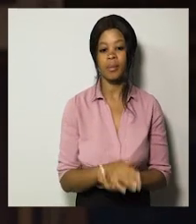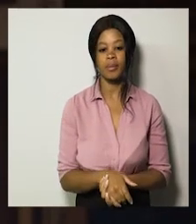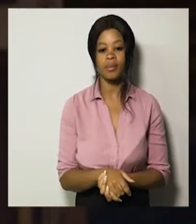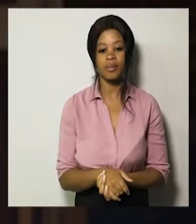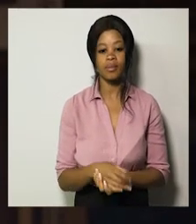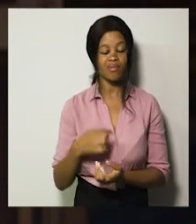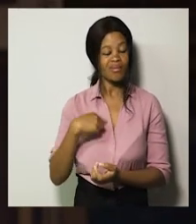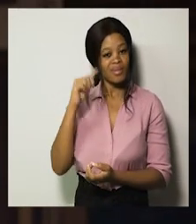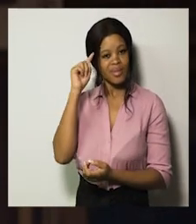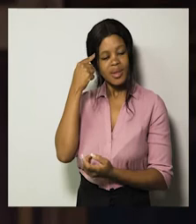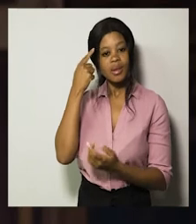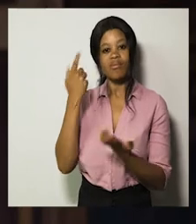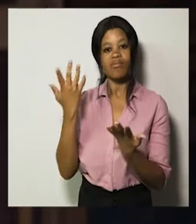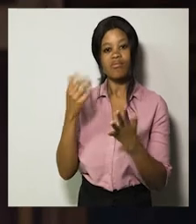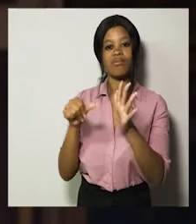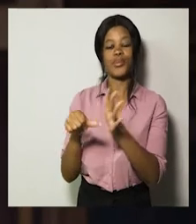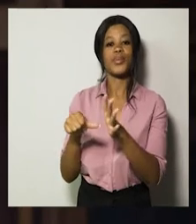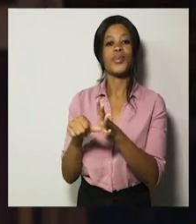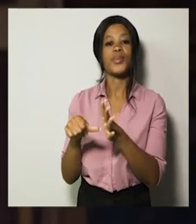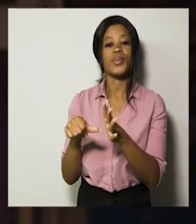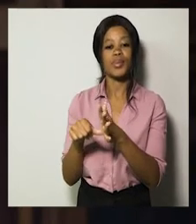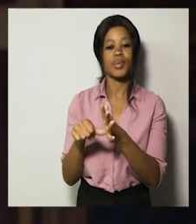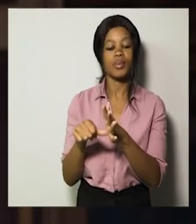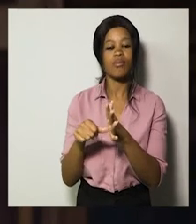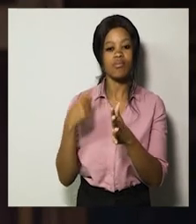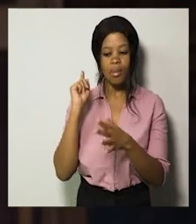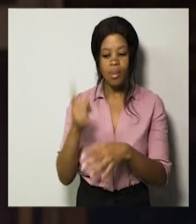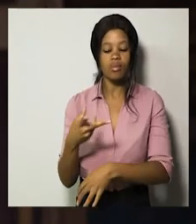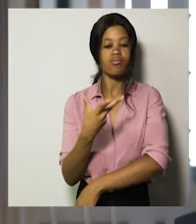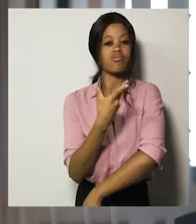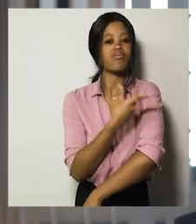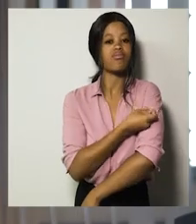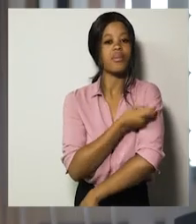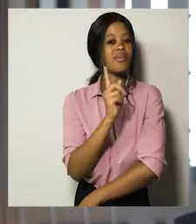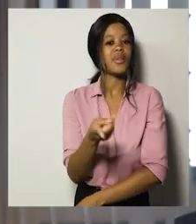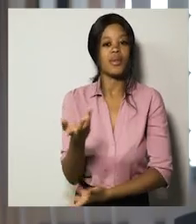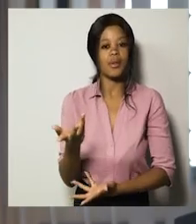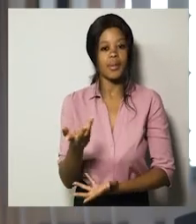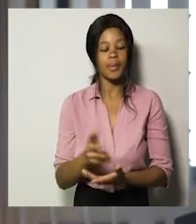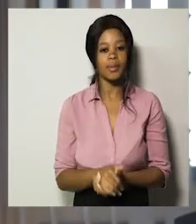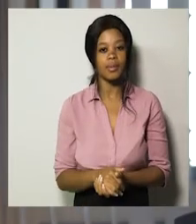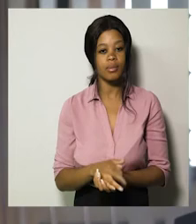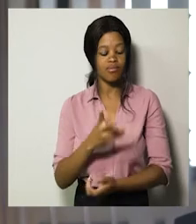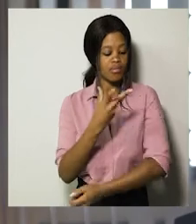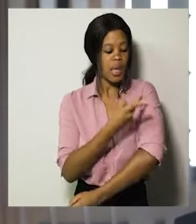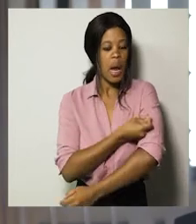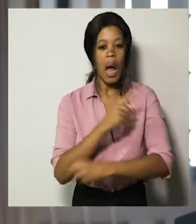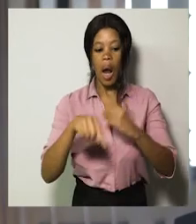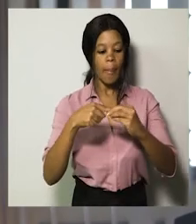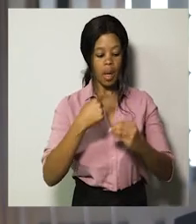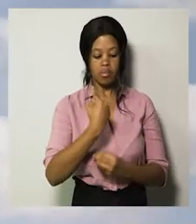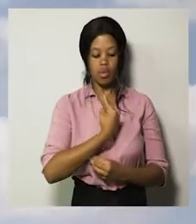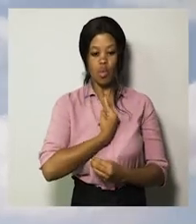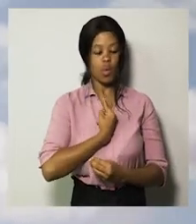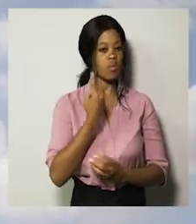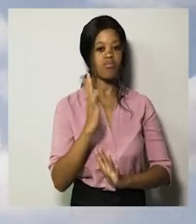be the right places taking the vaccine is not about only you it's about the people around